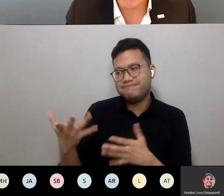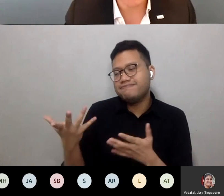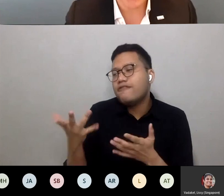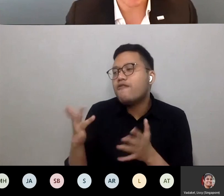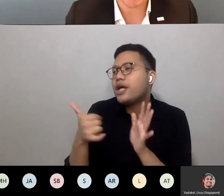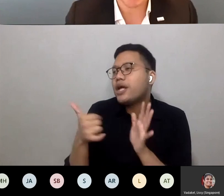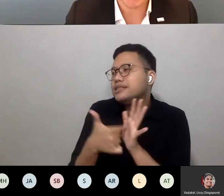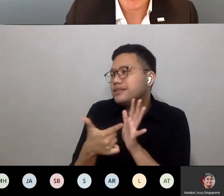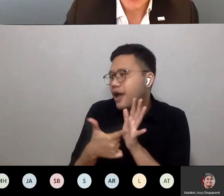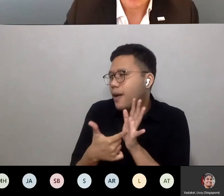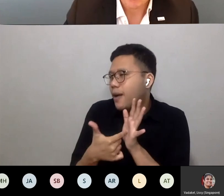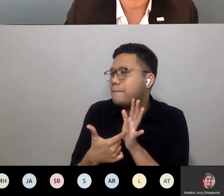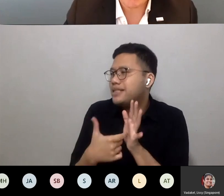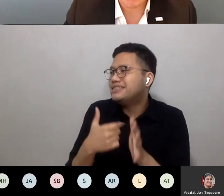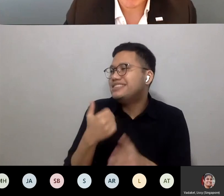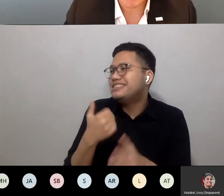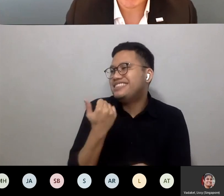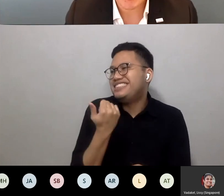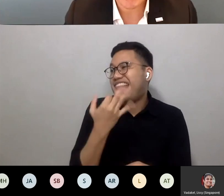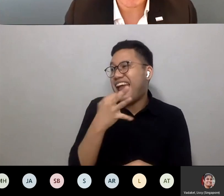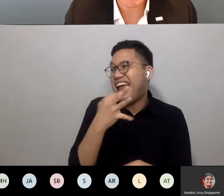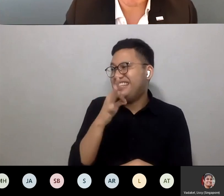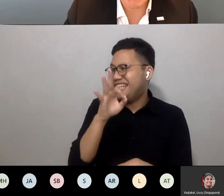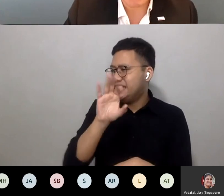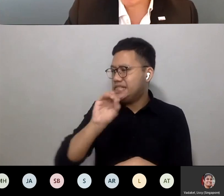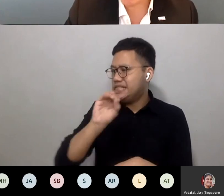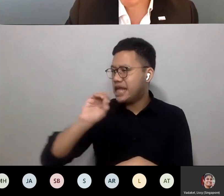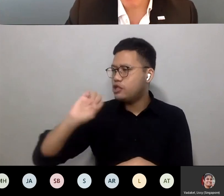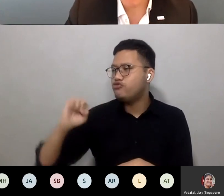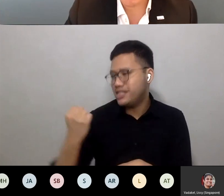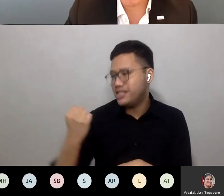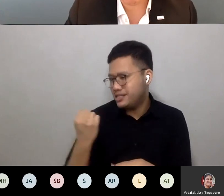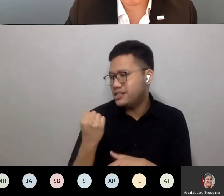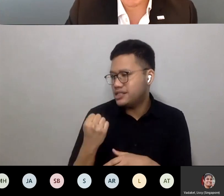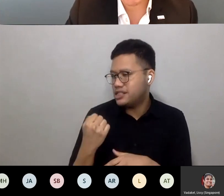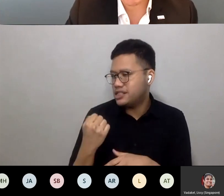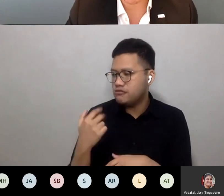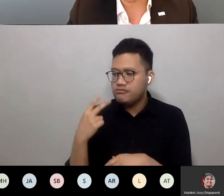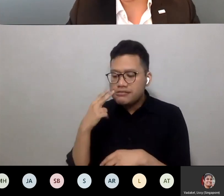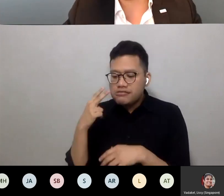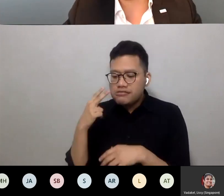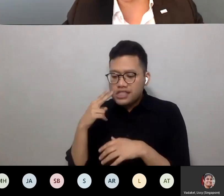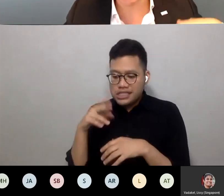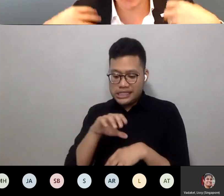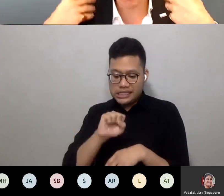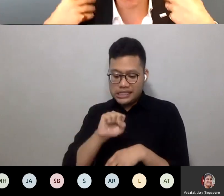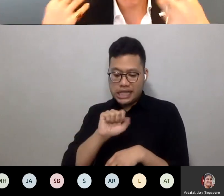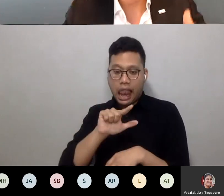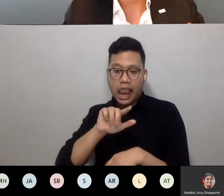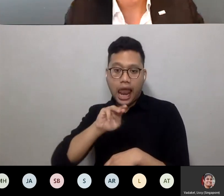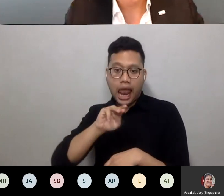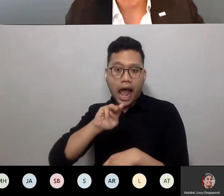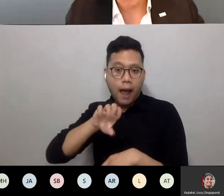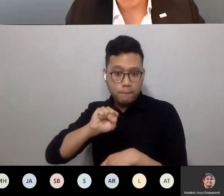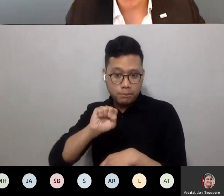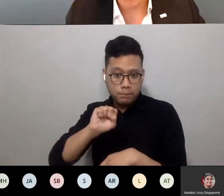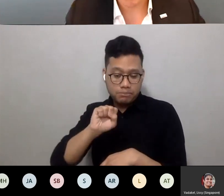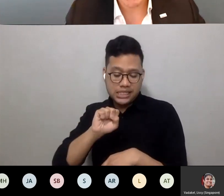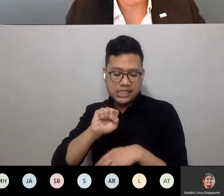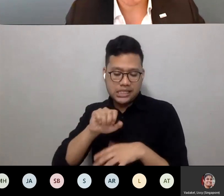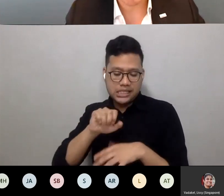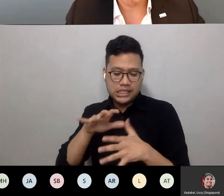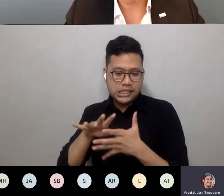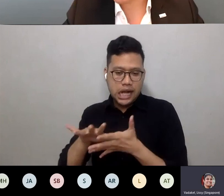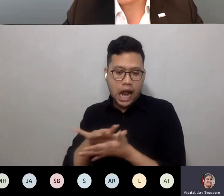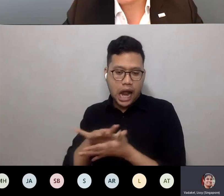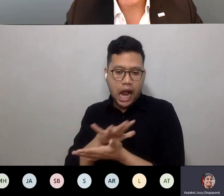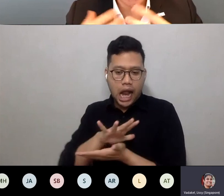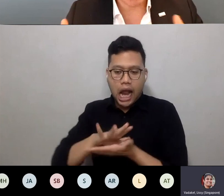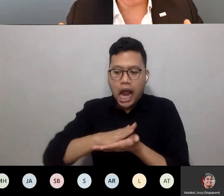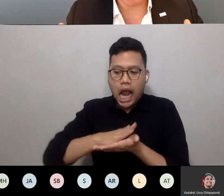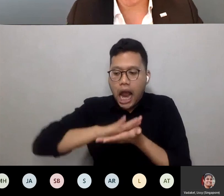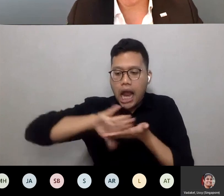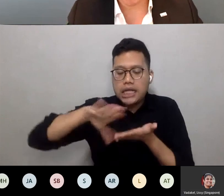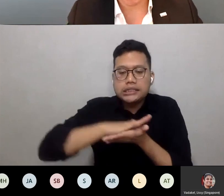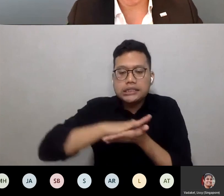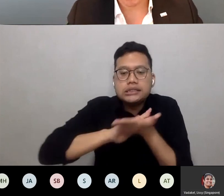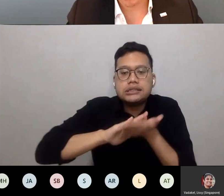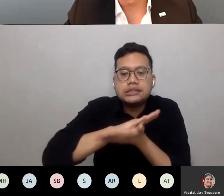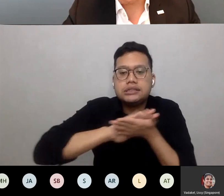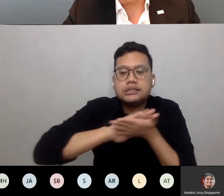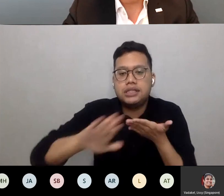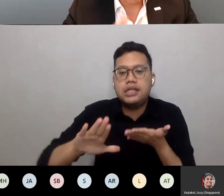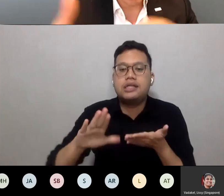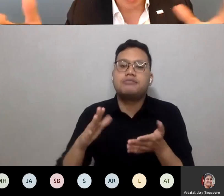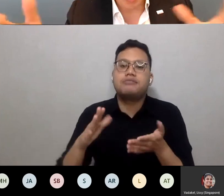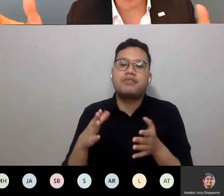for instance, the 19th century with those huge slum clearance programs which try to bring sort of greater public sanitation